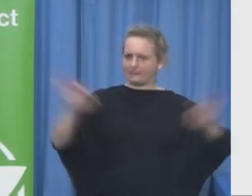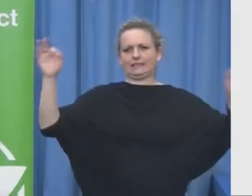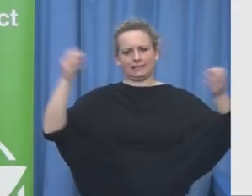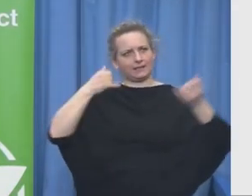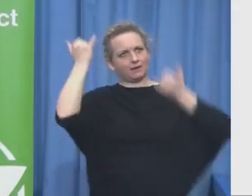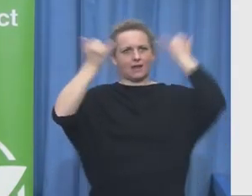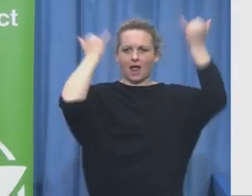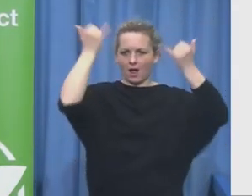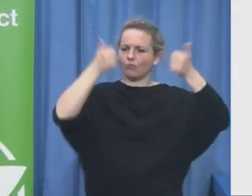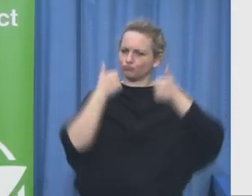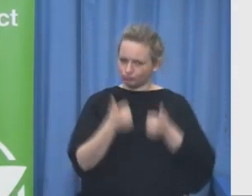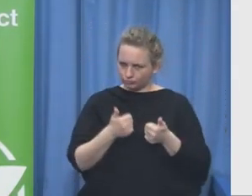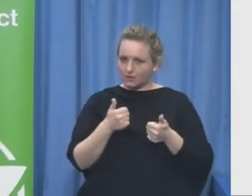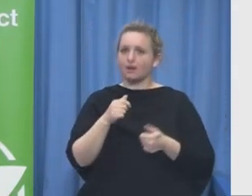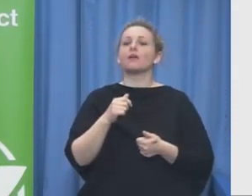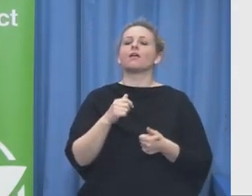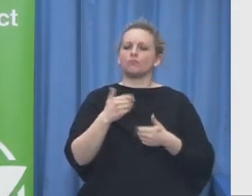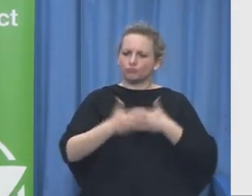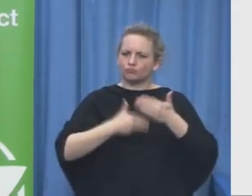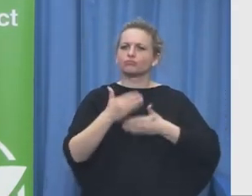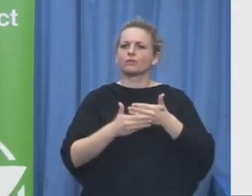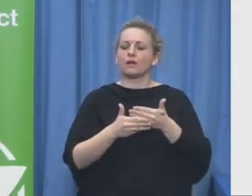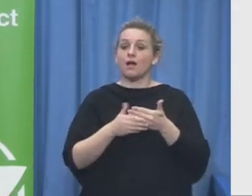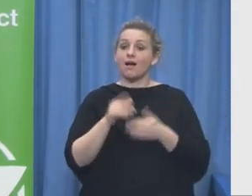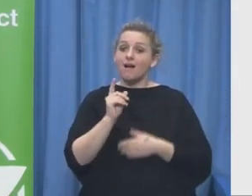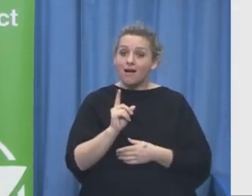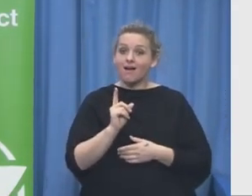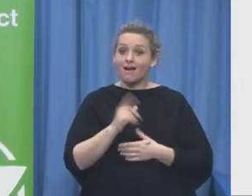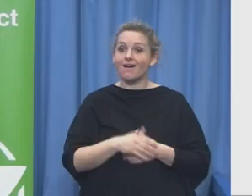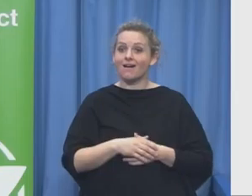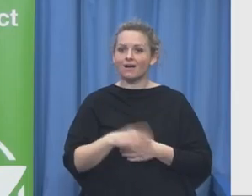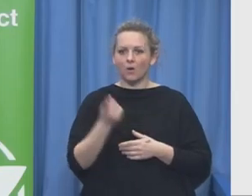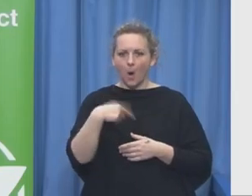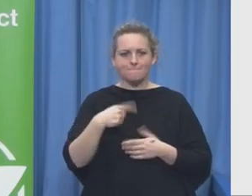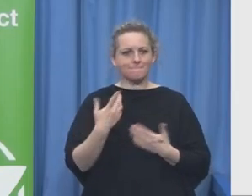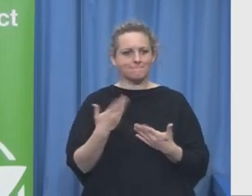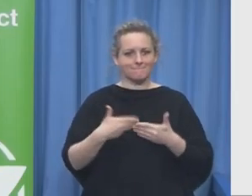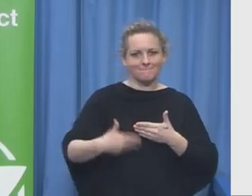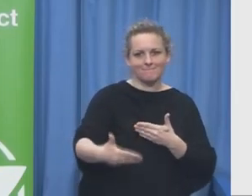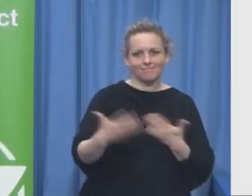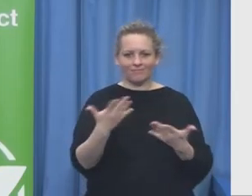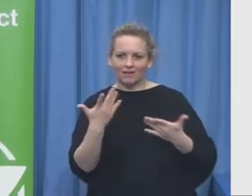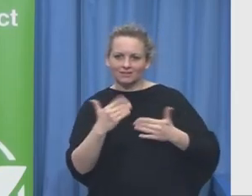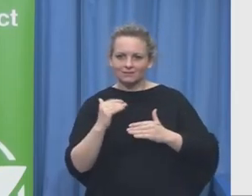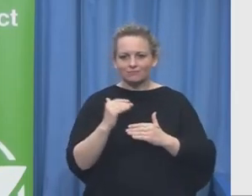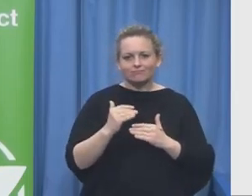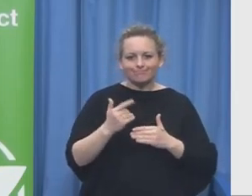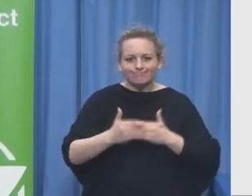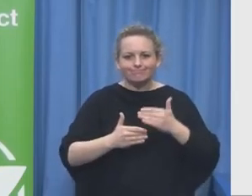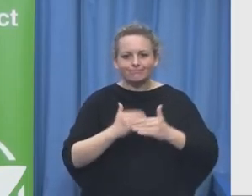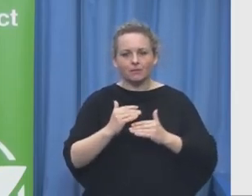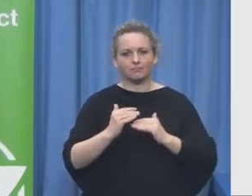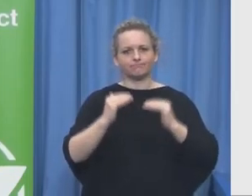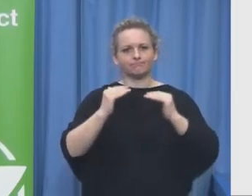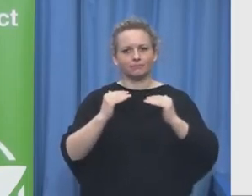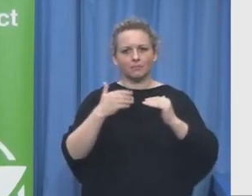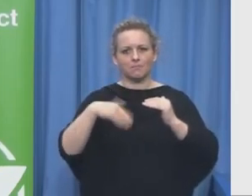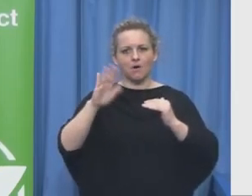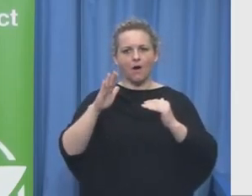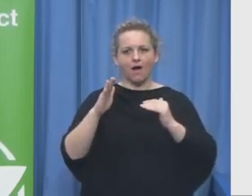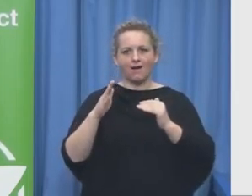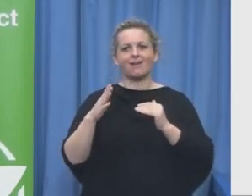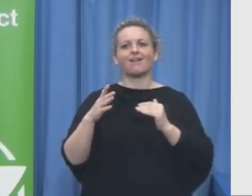and try it but in order to scale it up I think our best way to go is to partner with the government and